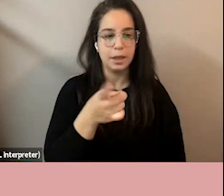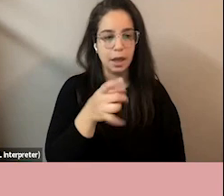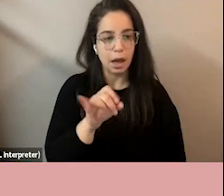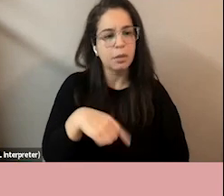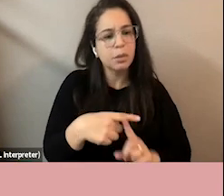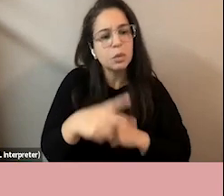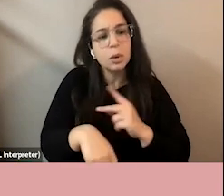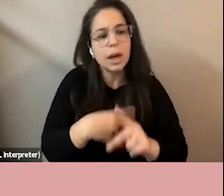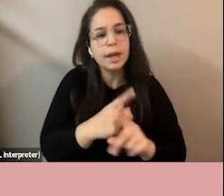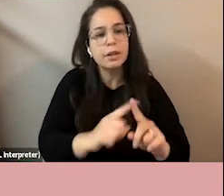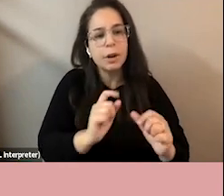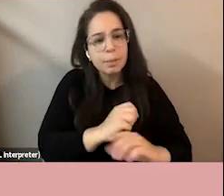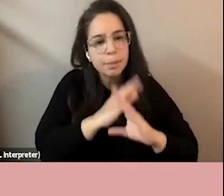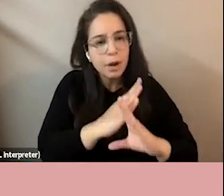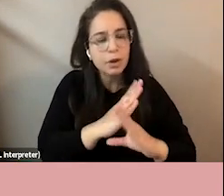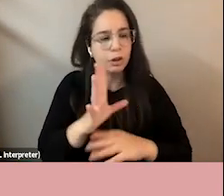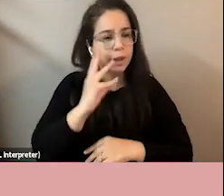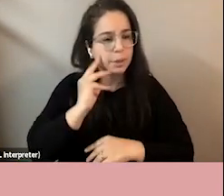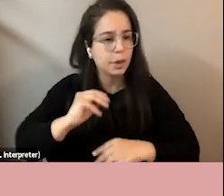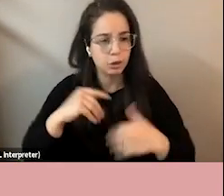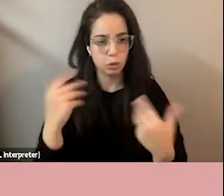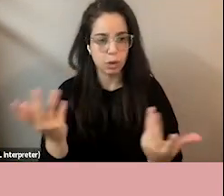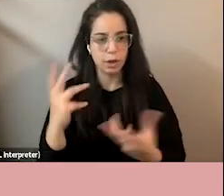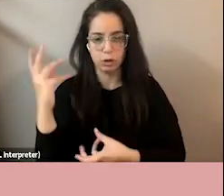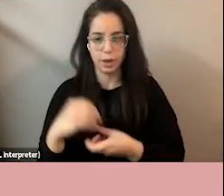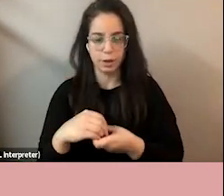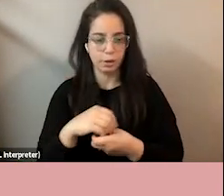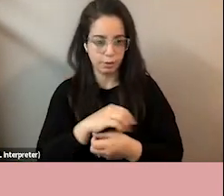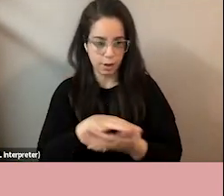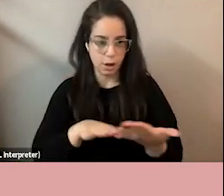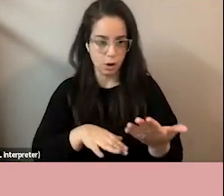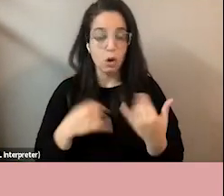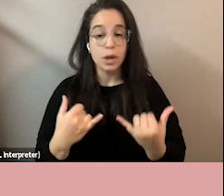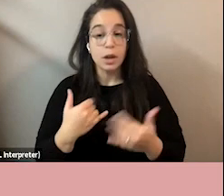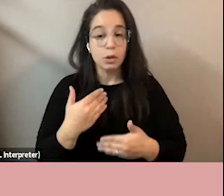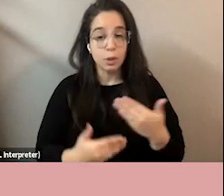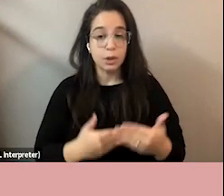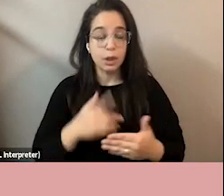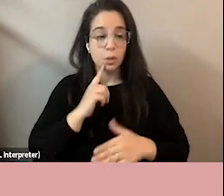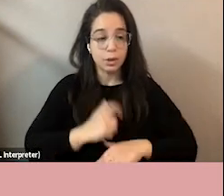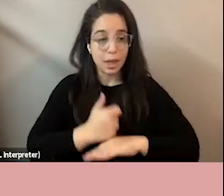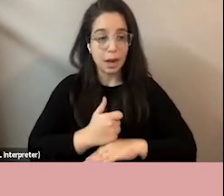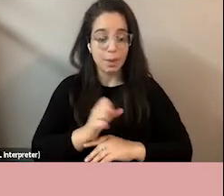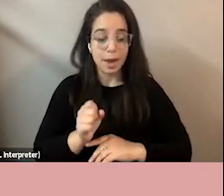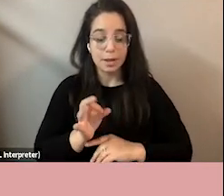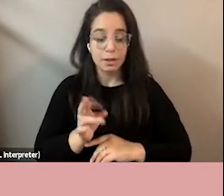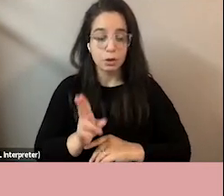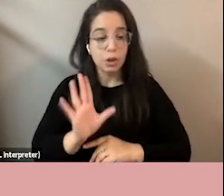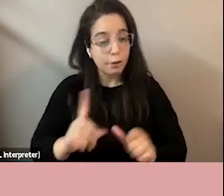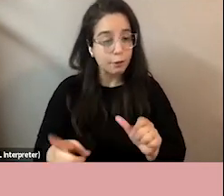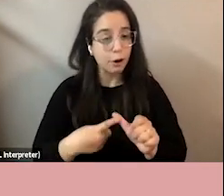type of barriers and experiences that they've had so we are in the process of developing sfu's first edi